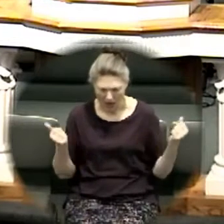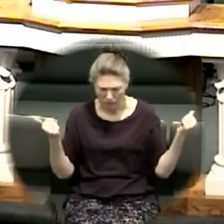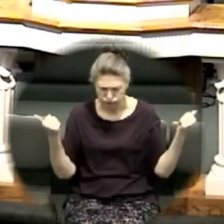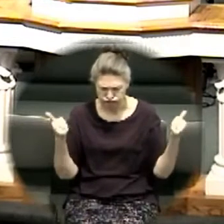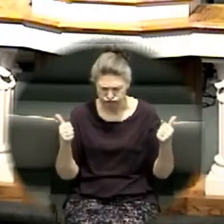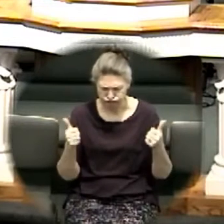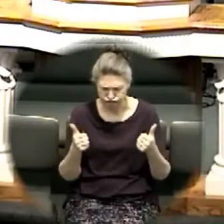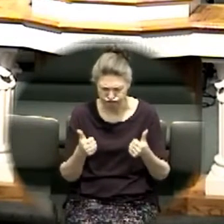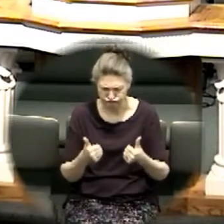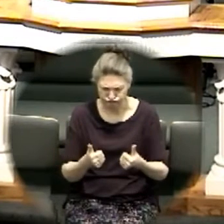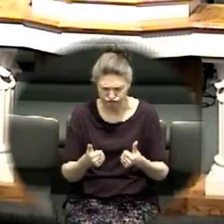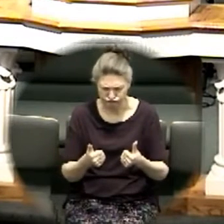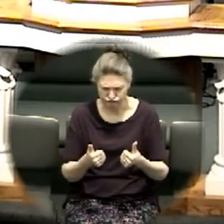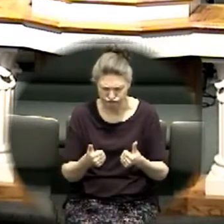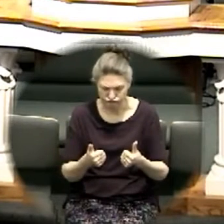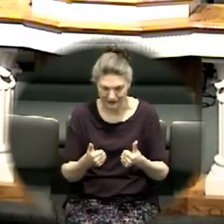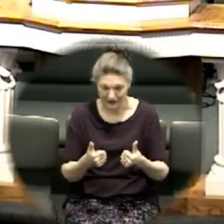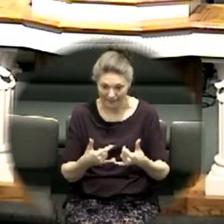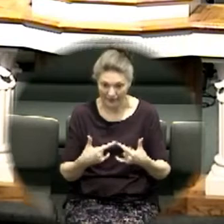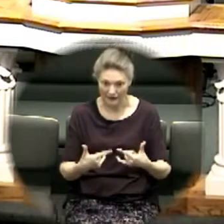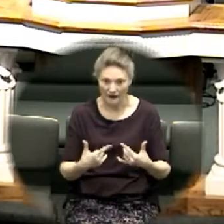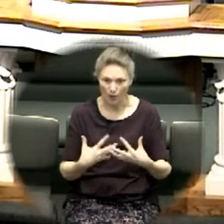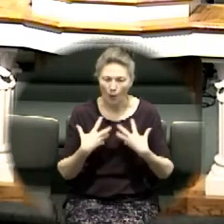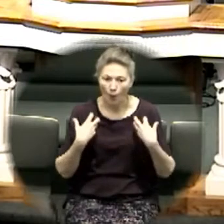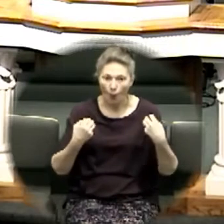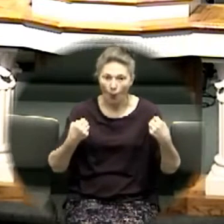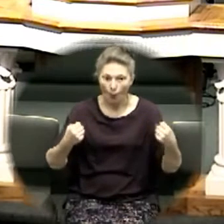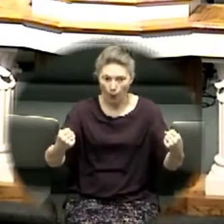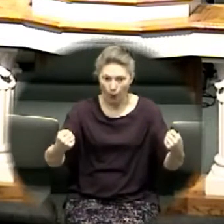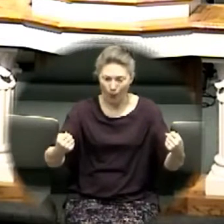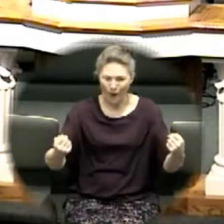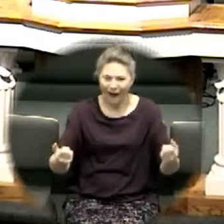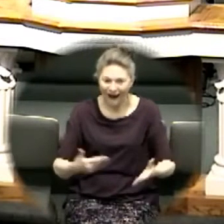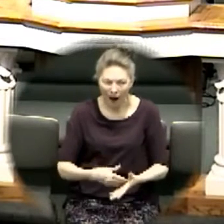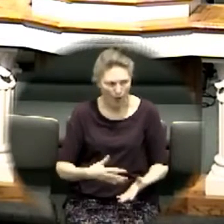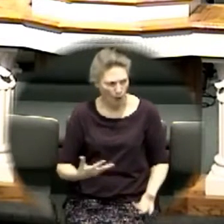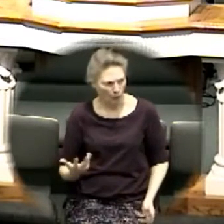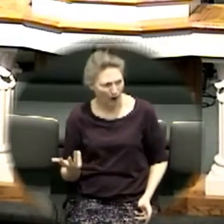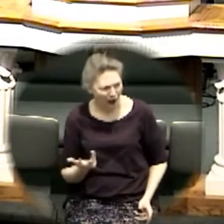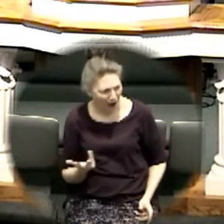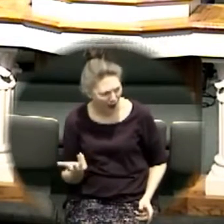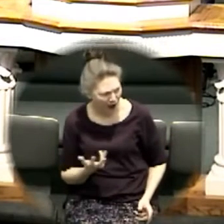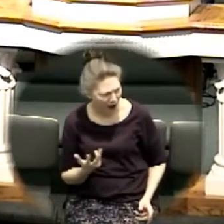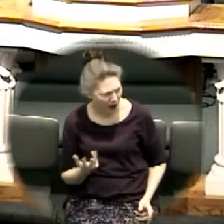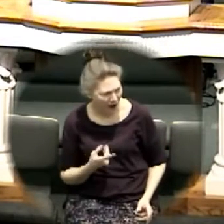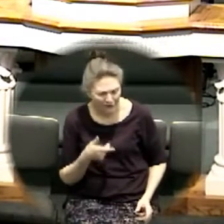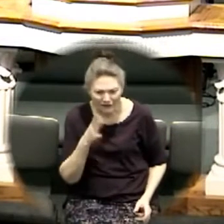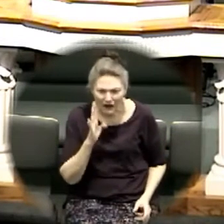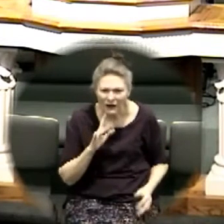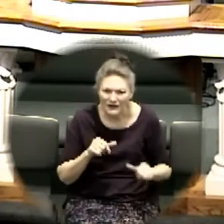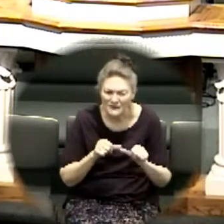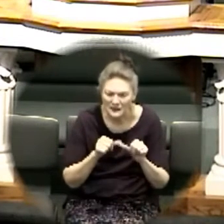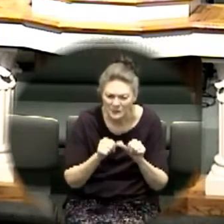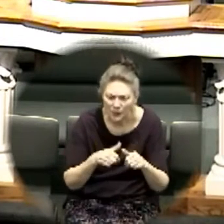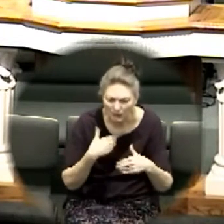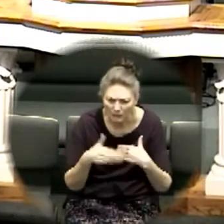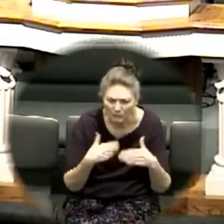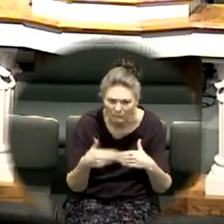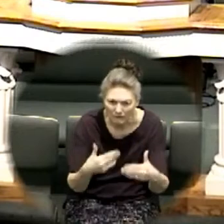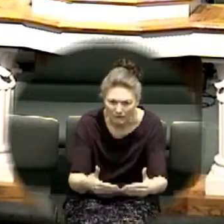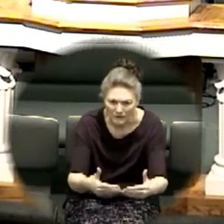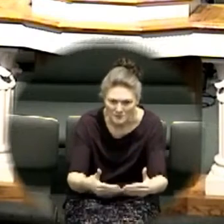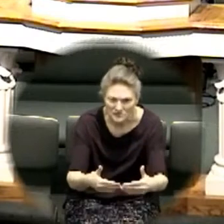sudden it just stopped and turned around and came back and it was like okay god let's keep let's keep that process going